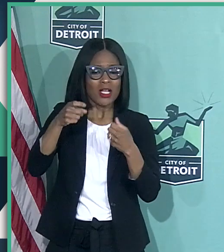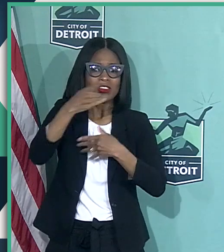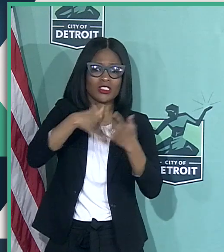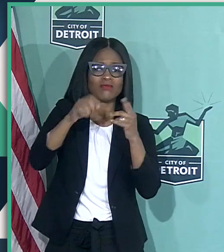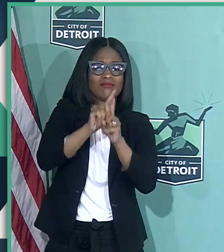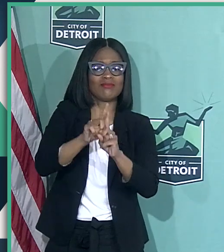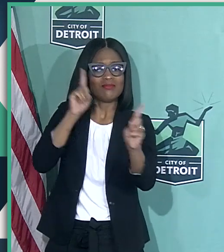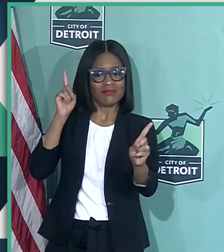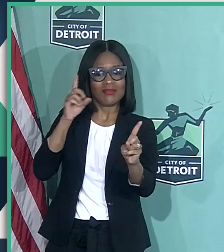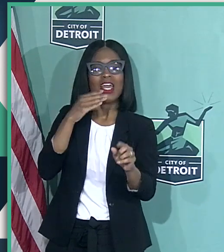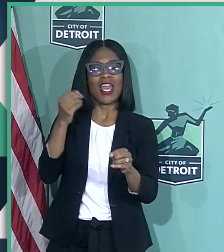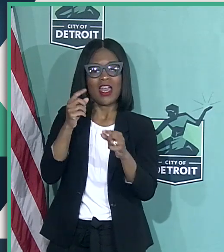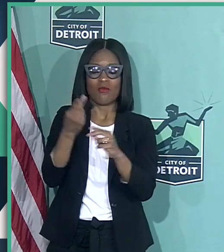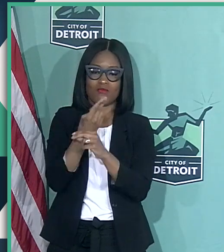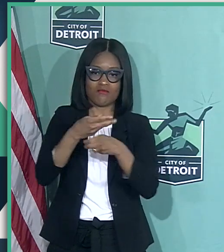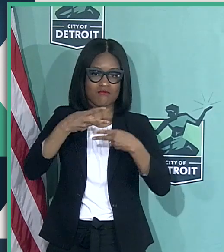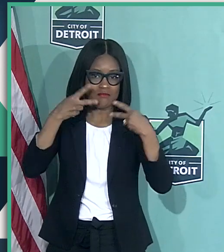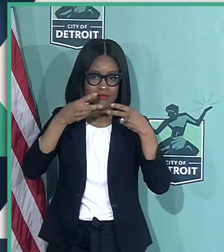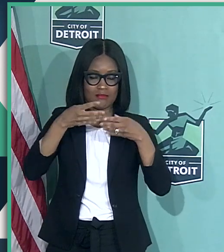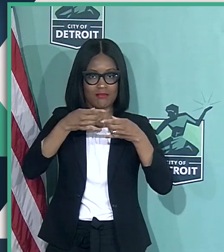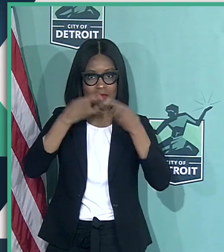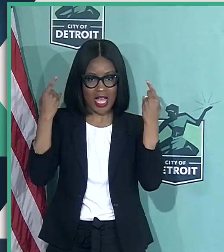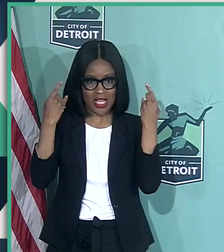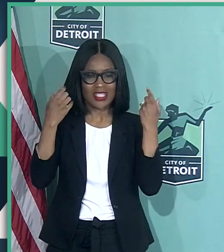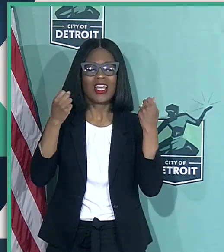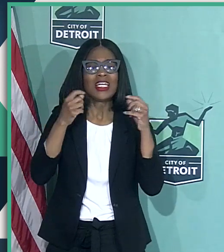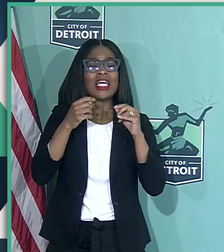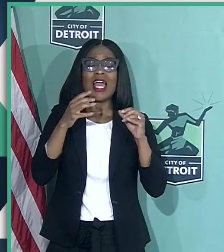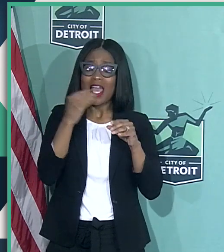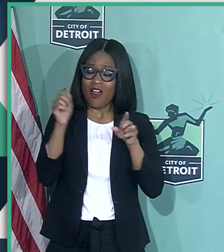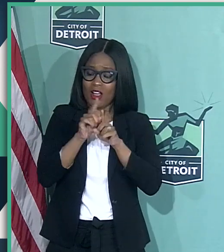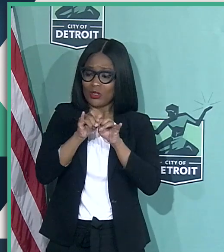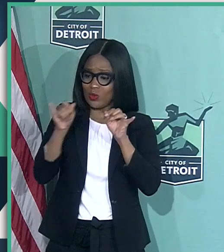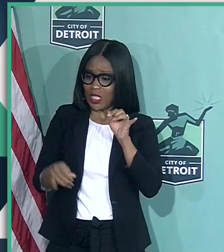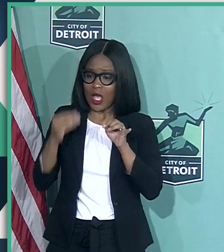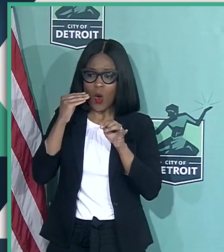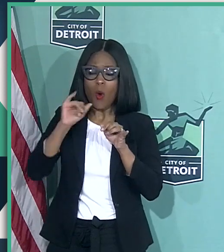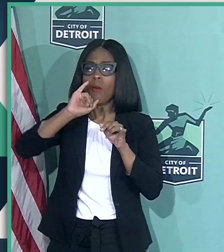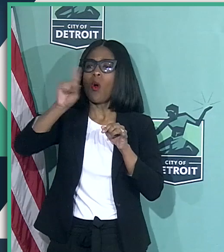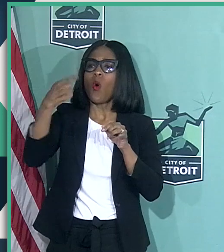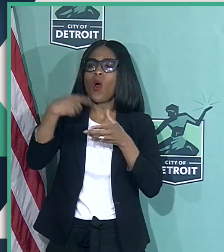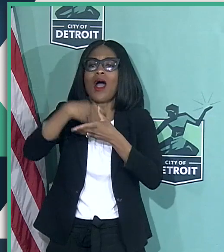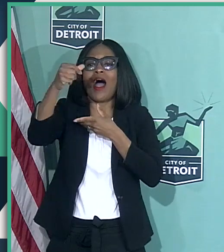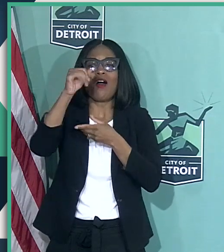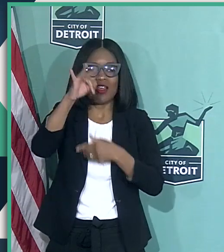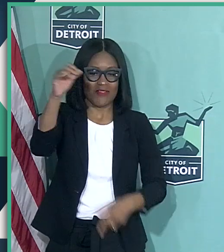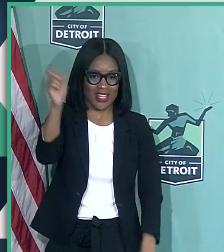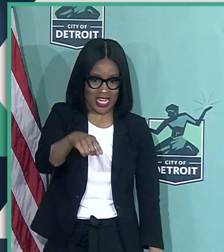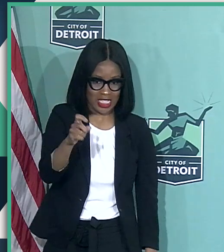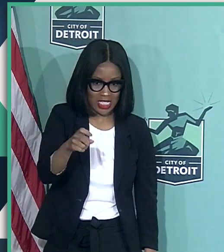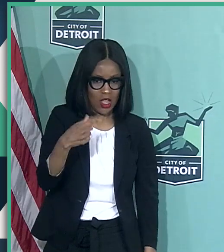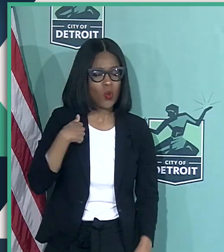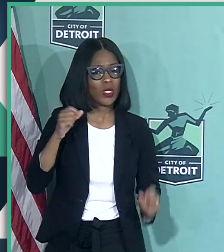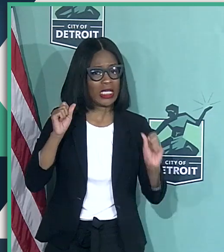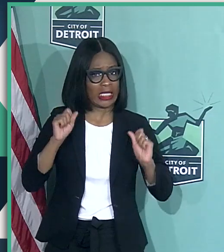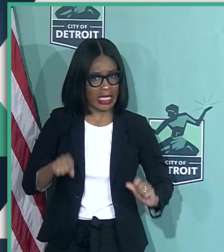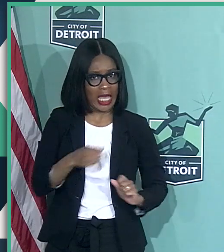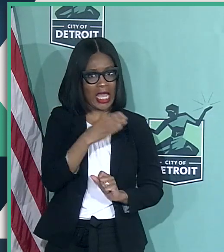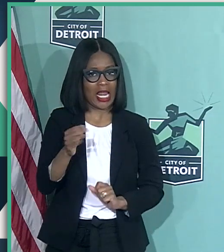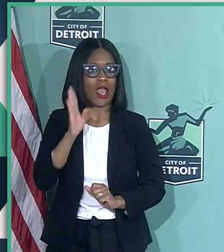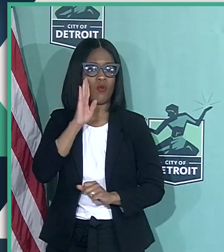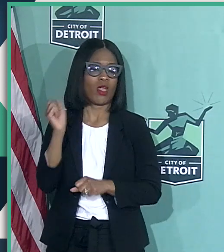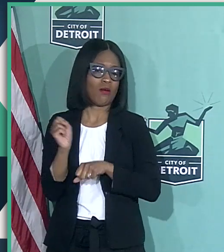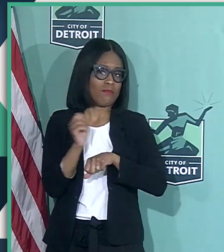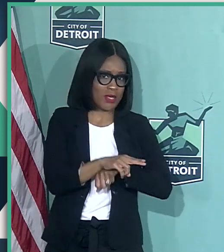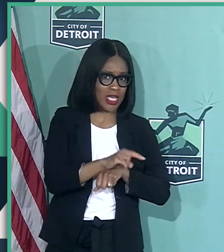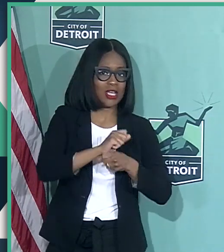And please stay at home, only going out when necessary. We can beat this. We are beating this. And let's just stay focused. And